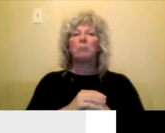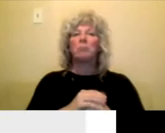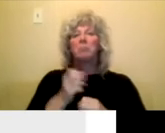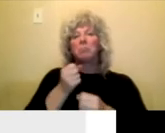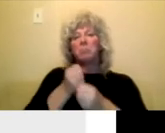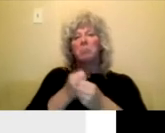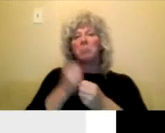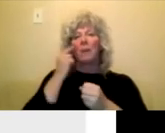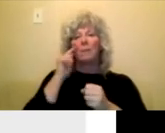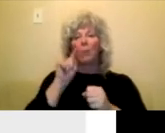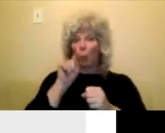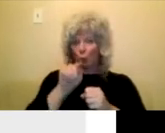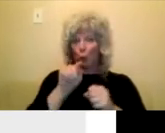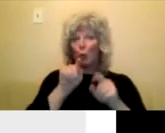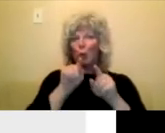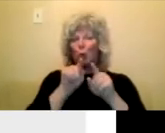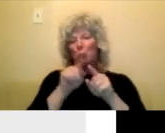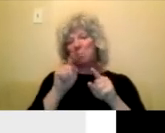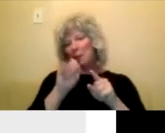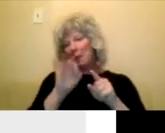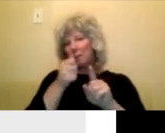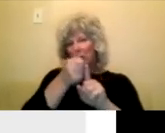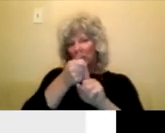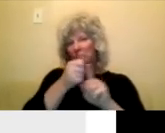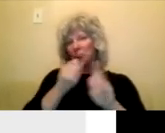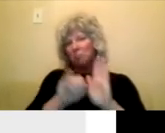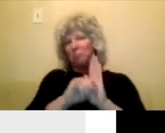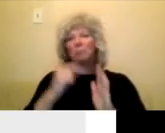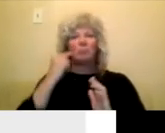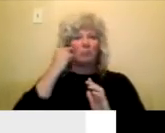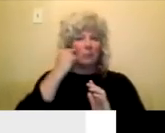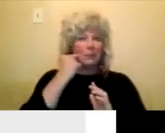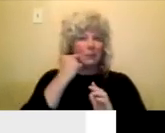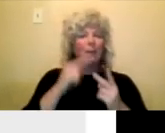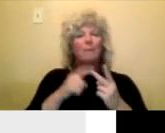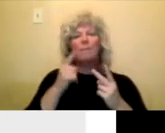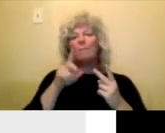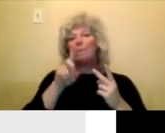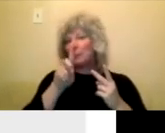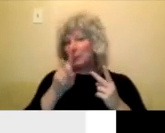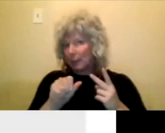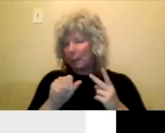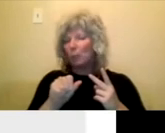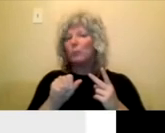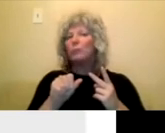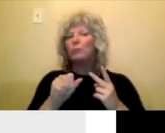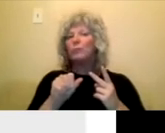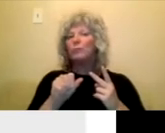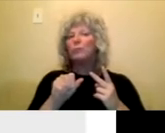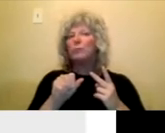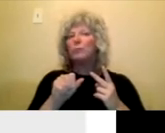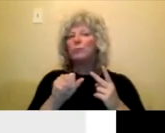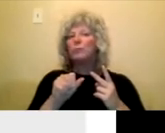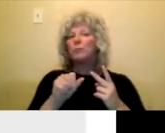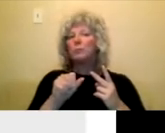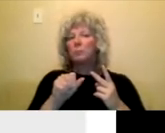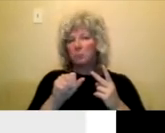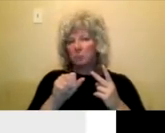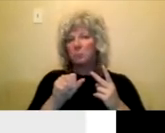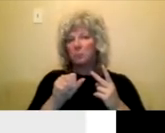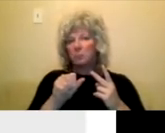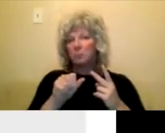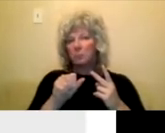individual if you're a deaf or disabled artist or would go into an